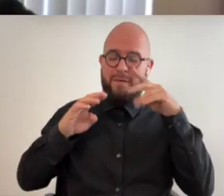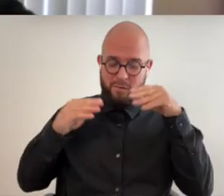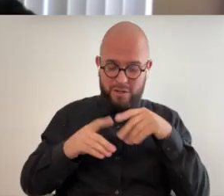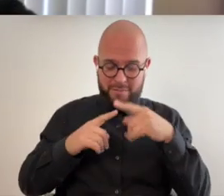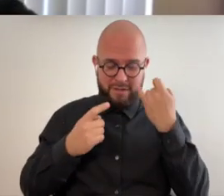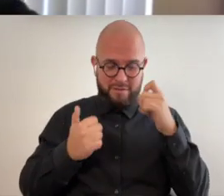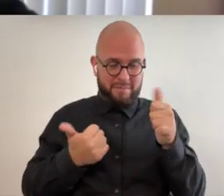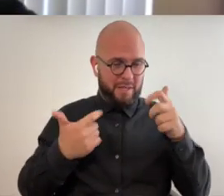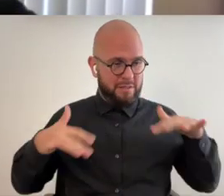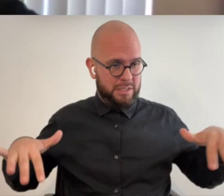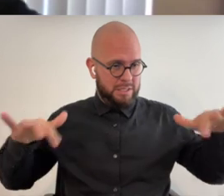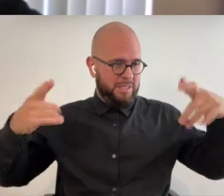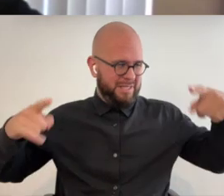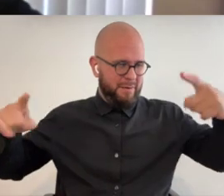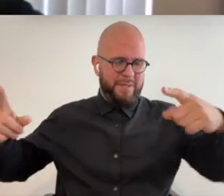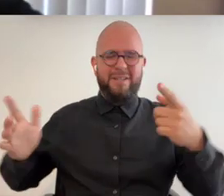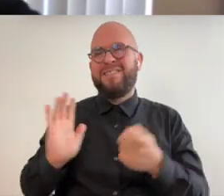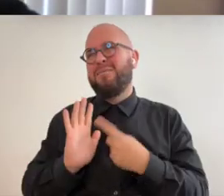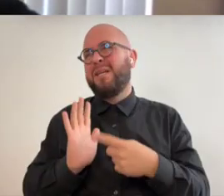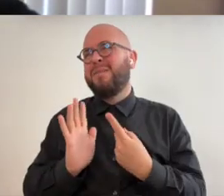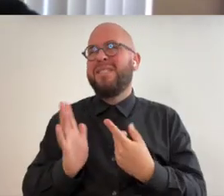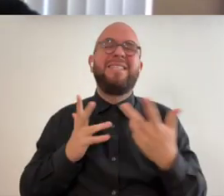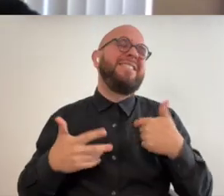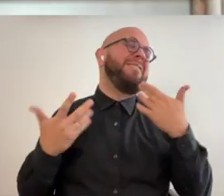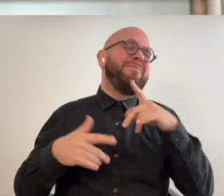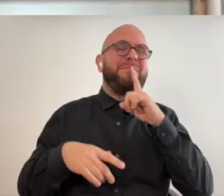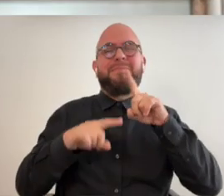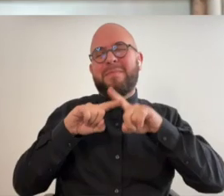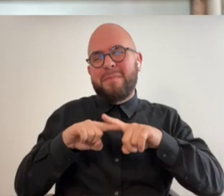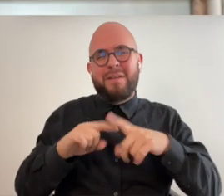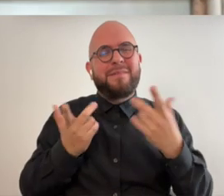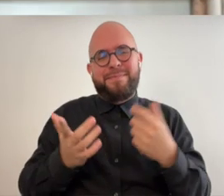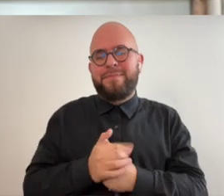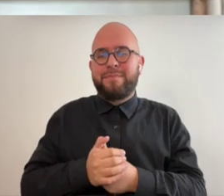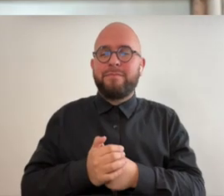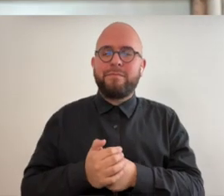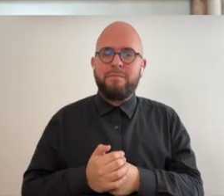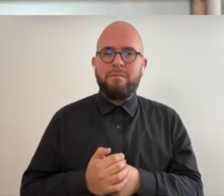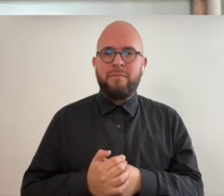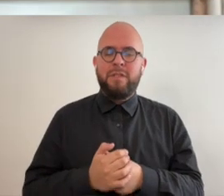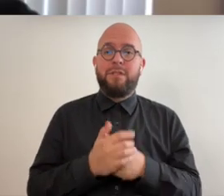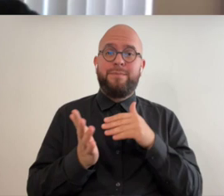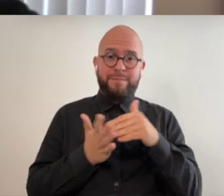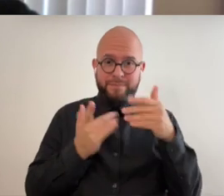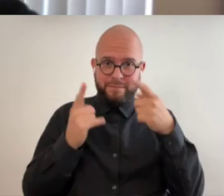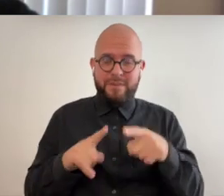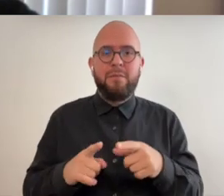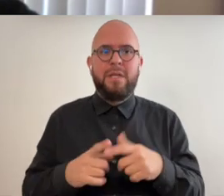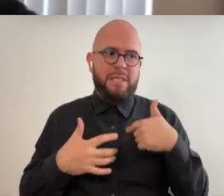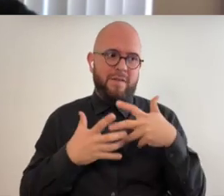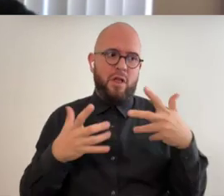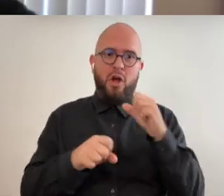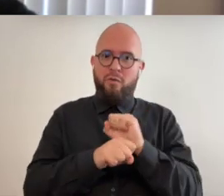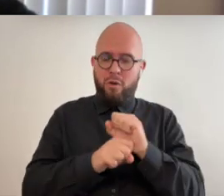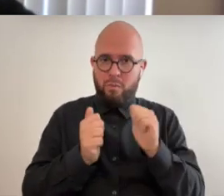the space i can sometimes have a it depends really um i mean a lot of times uh i've i've done a lot of work